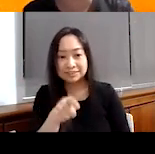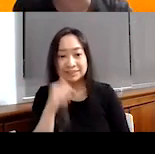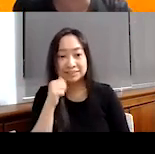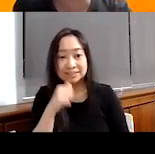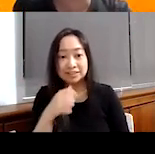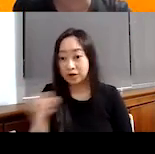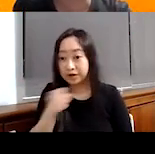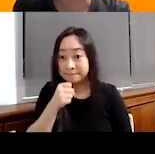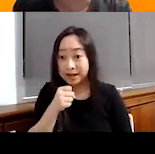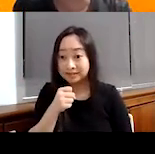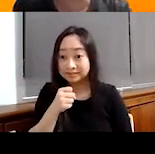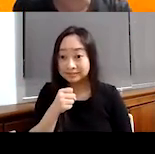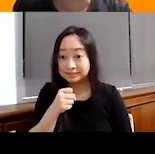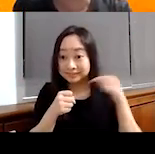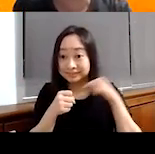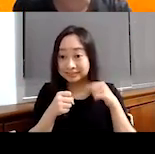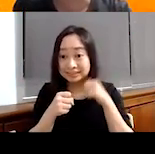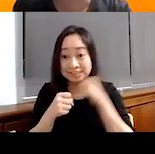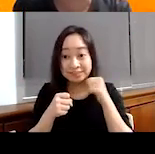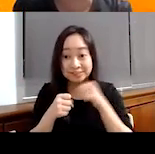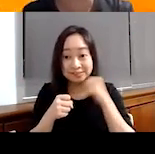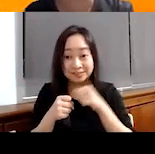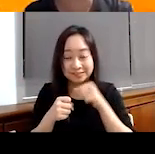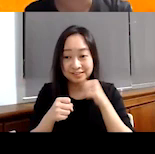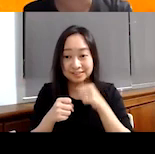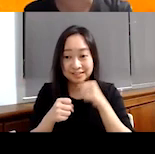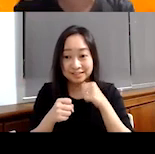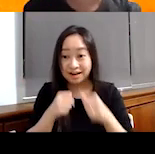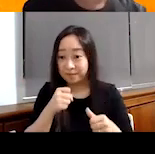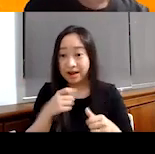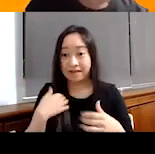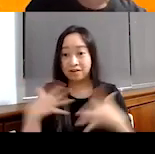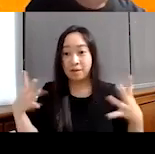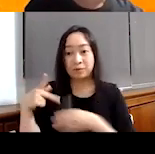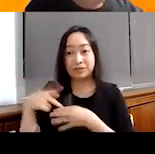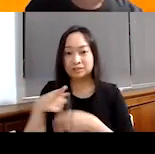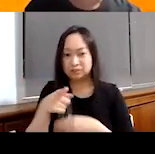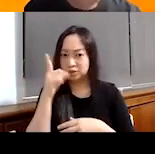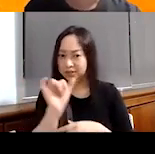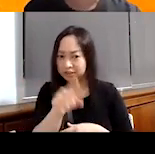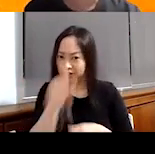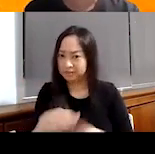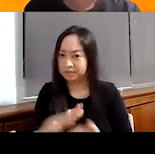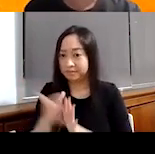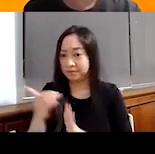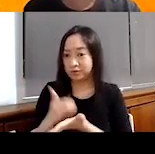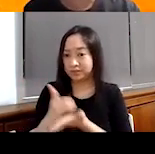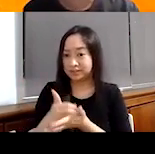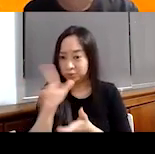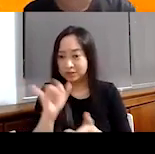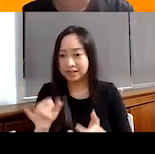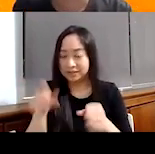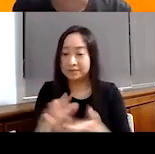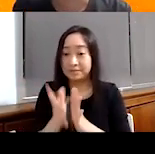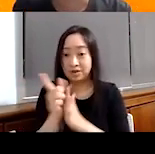holding the mic and I was just thinking, you know, this girl has so much potential and she looked like she could be a doctor. She could be a lawyer. She'd be so